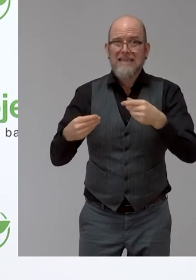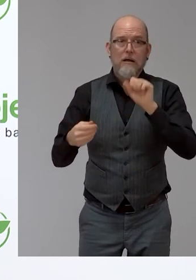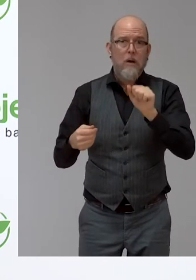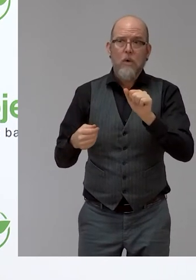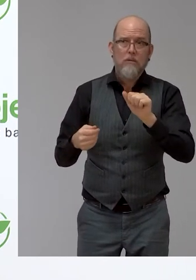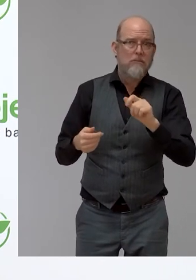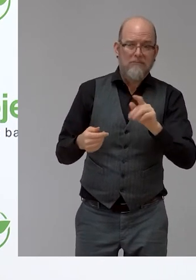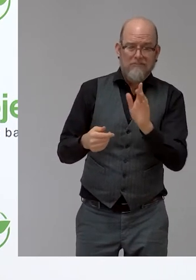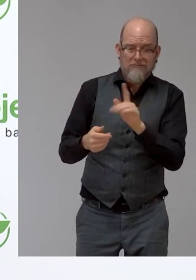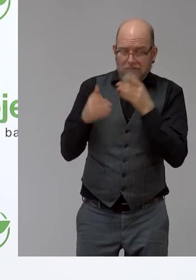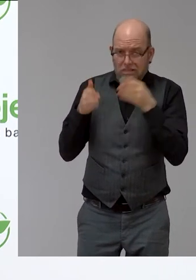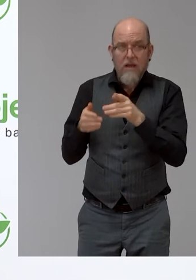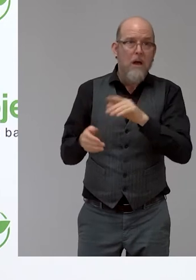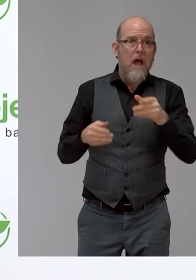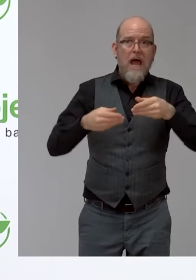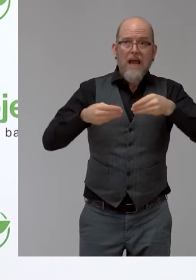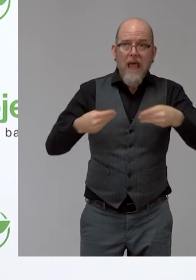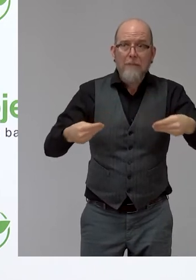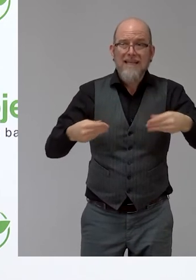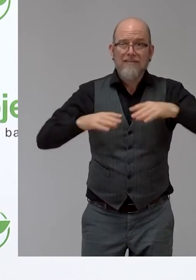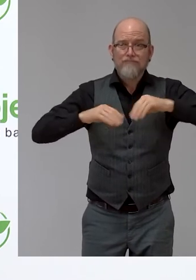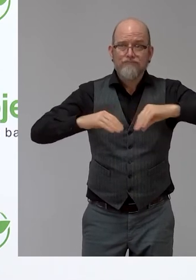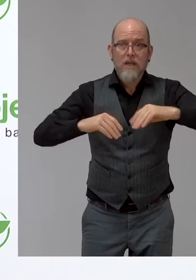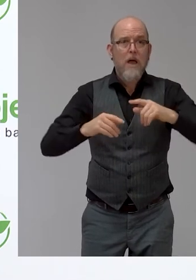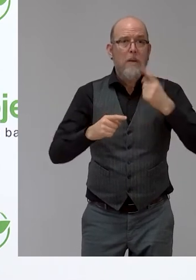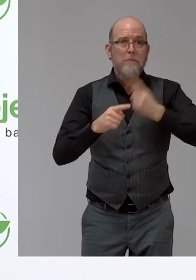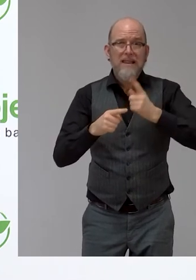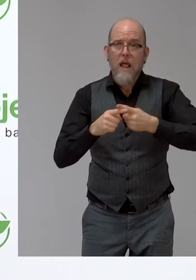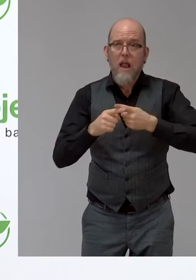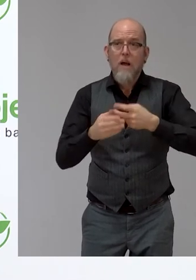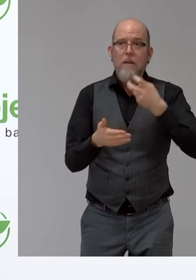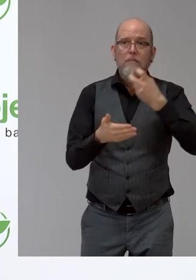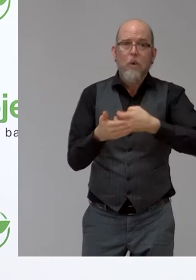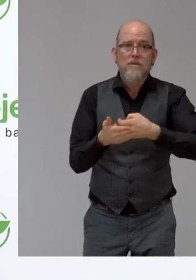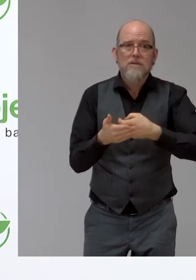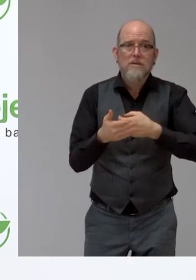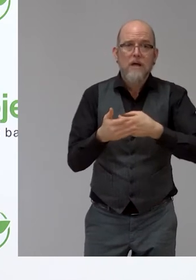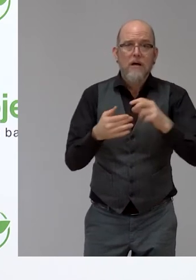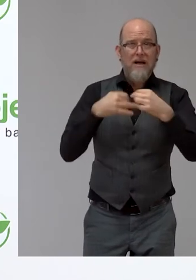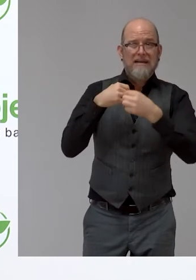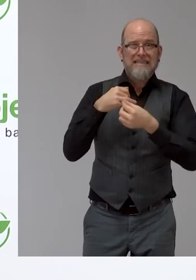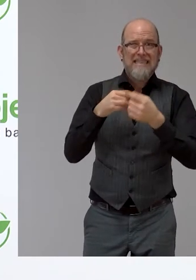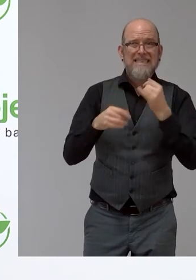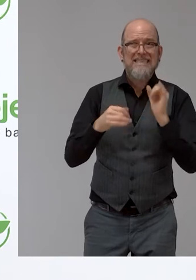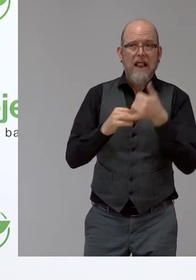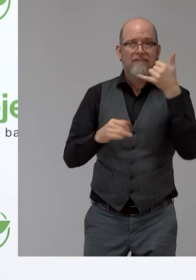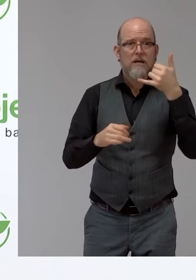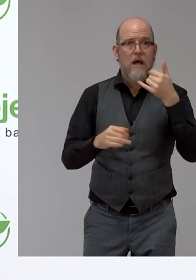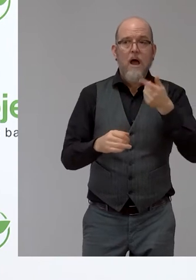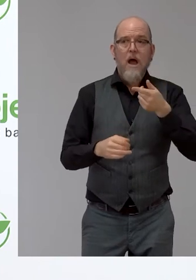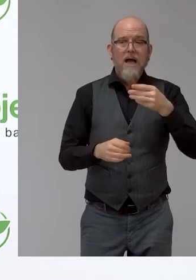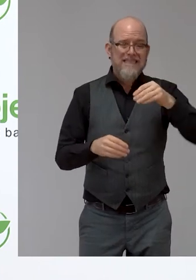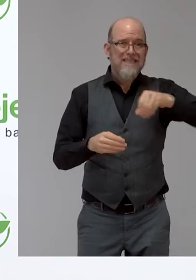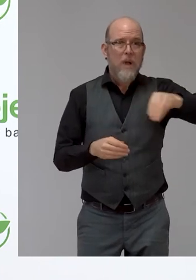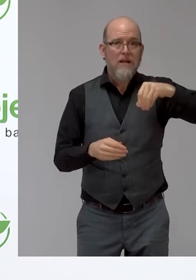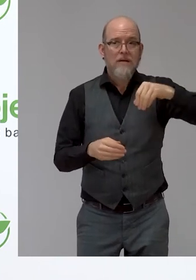alloys, bronze, silver or quartz sands. The costs for 3D printing, on the other hand, have dropped significantly. In